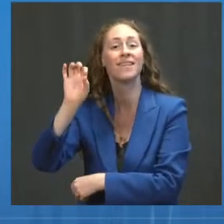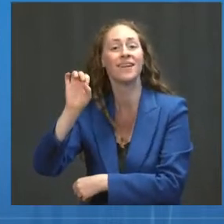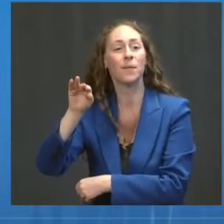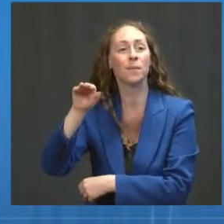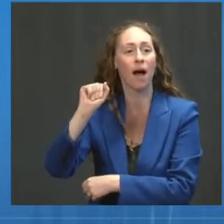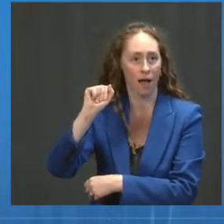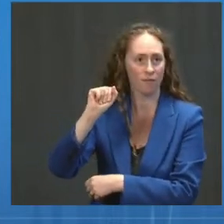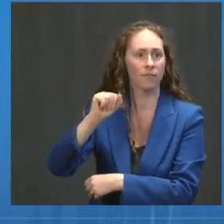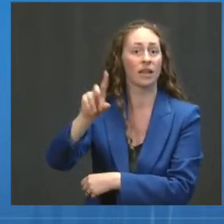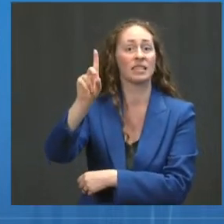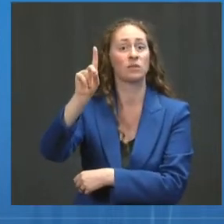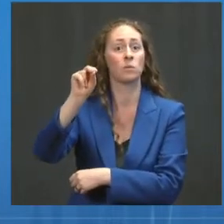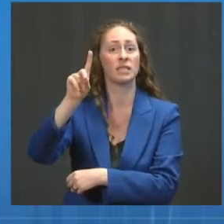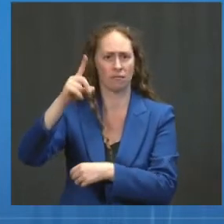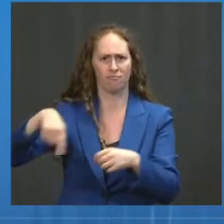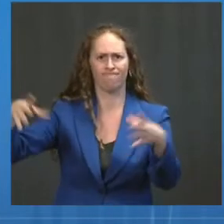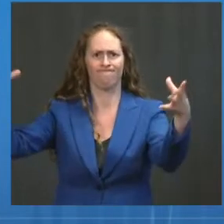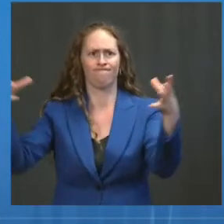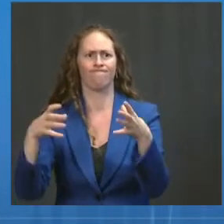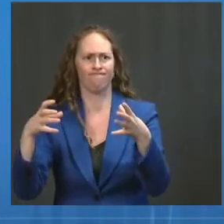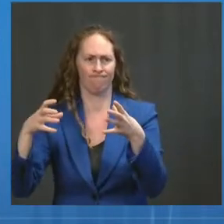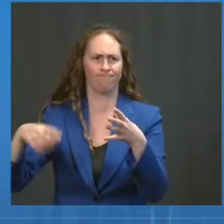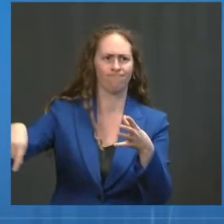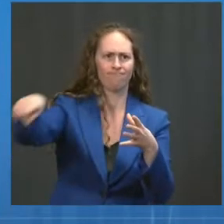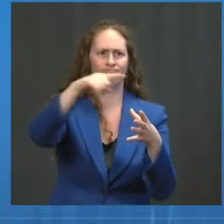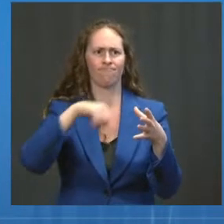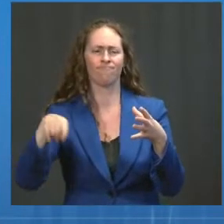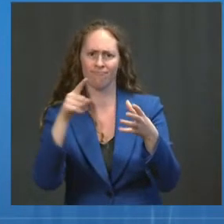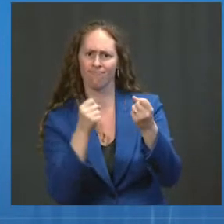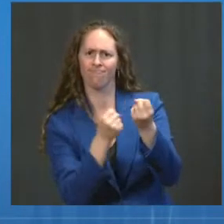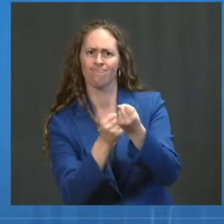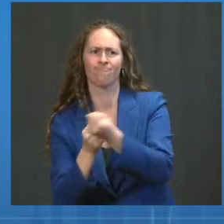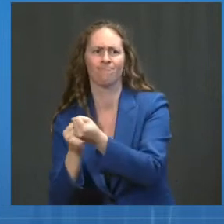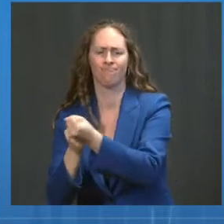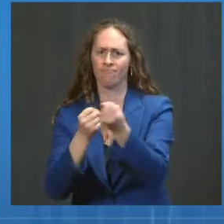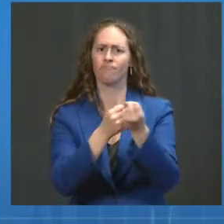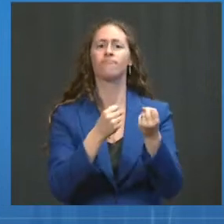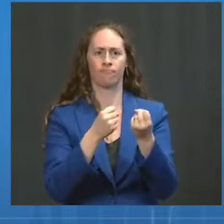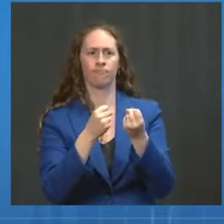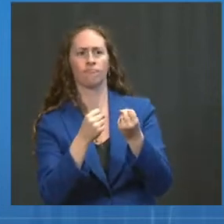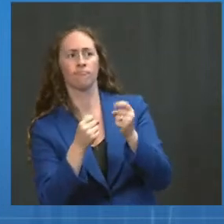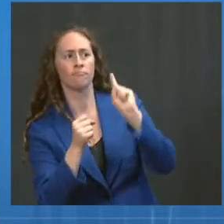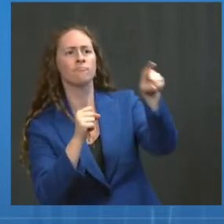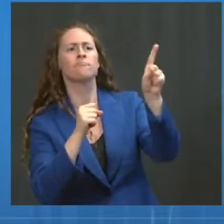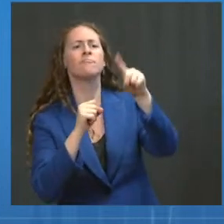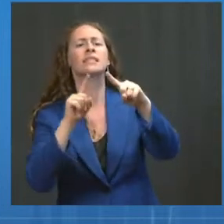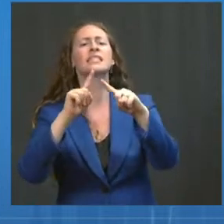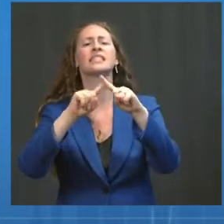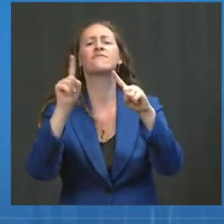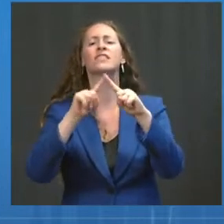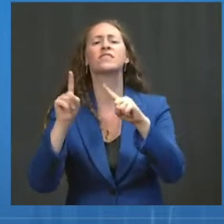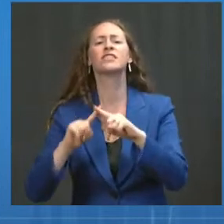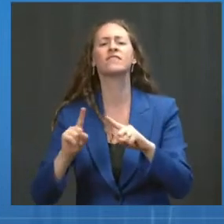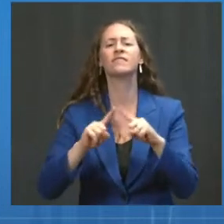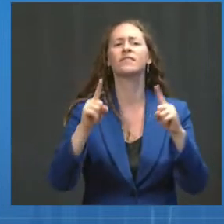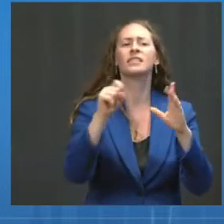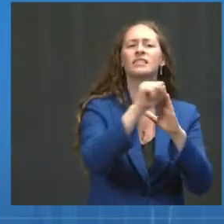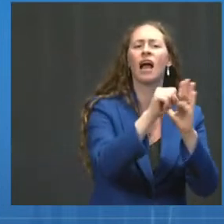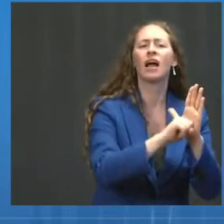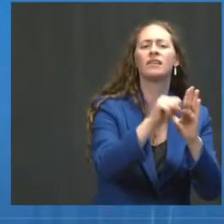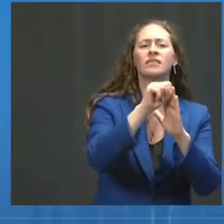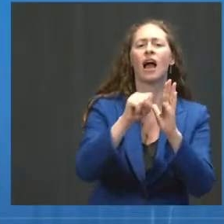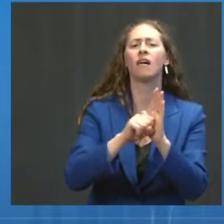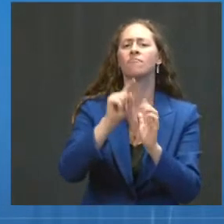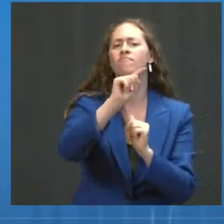Affairs. These surge response teams are now working with 16 states to address